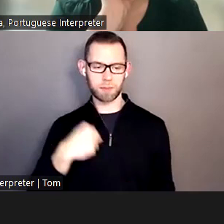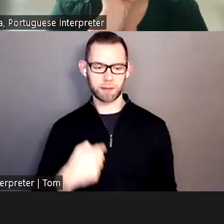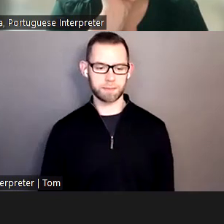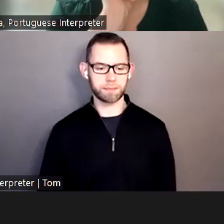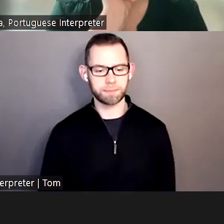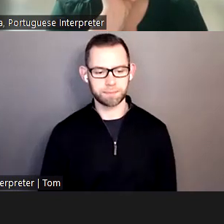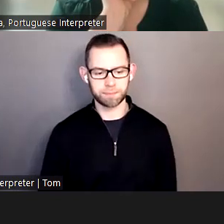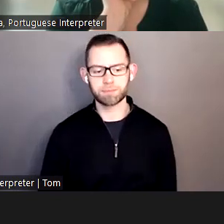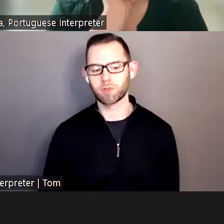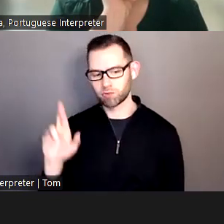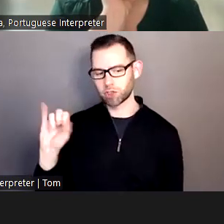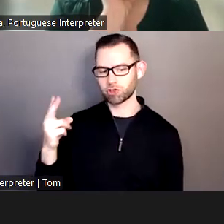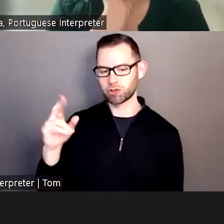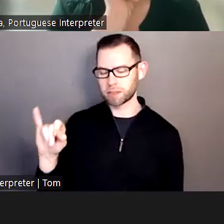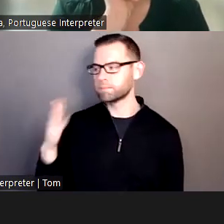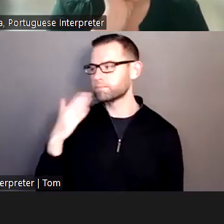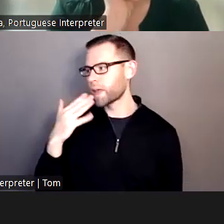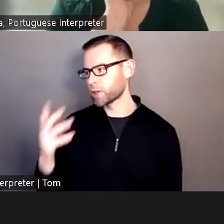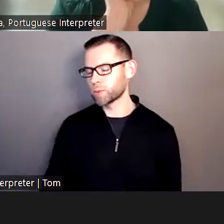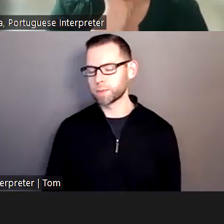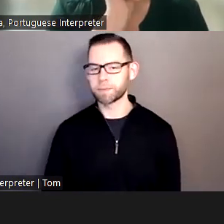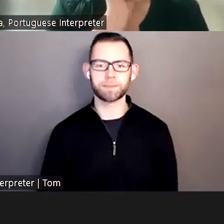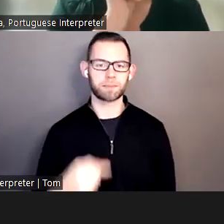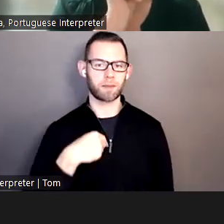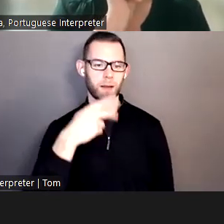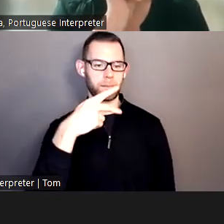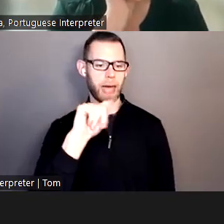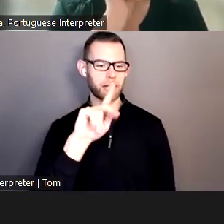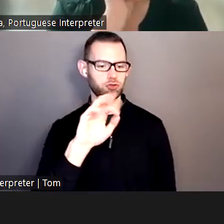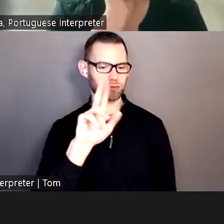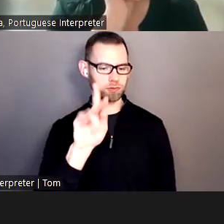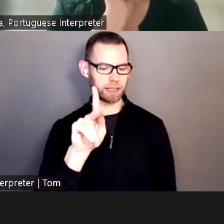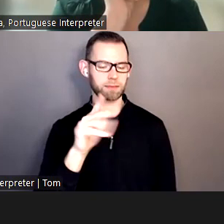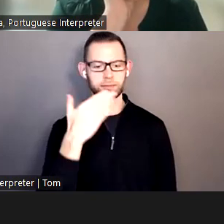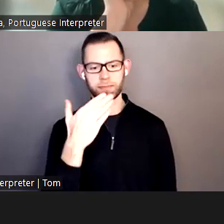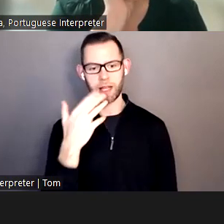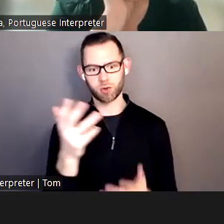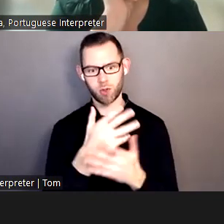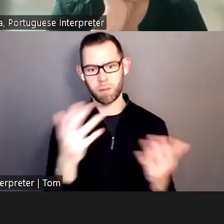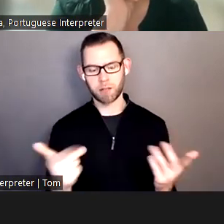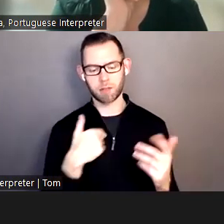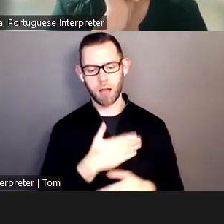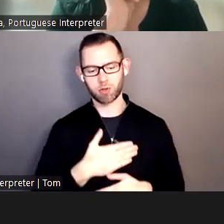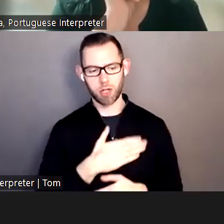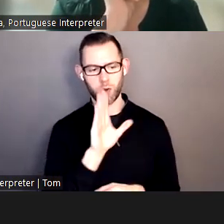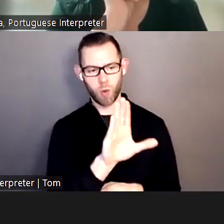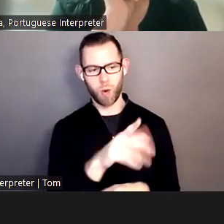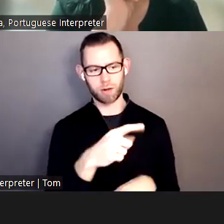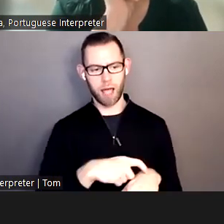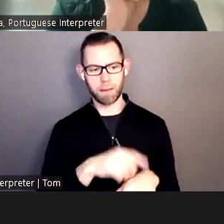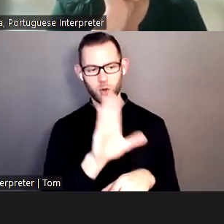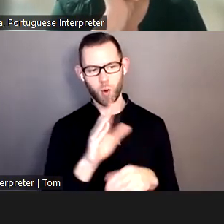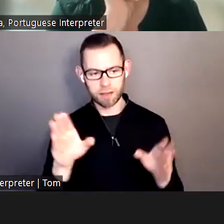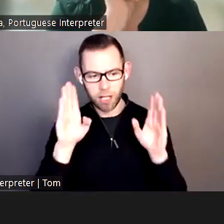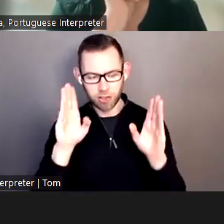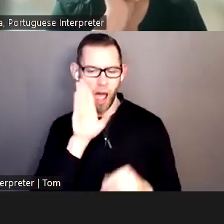Thank you. And thank you so much. Thank you so much. I appreciate your your time and attention on it, as well as somebody who grew